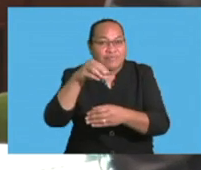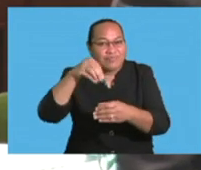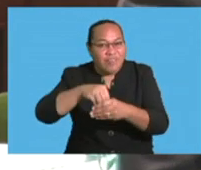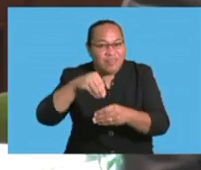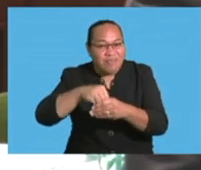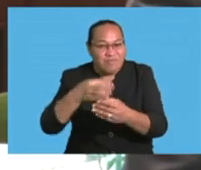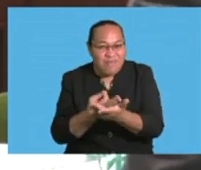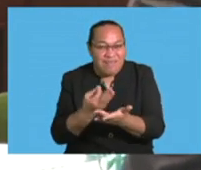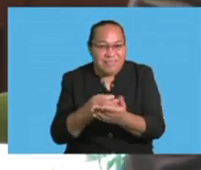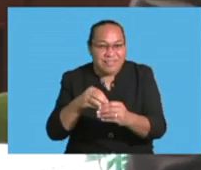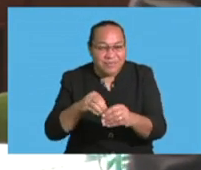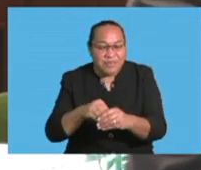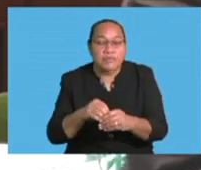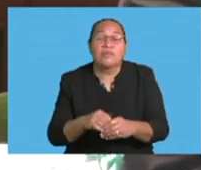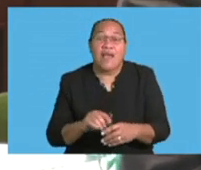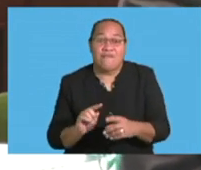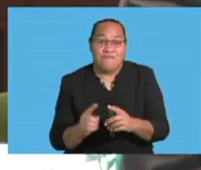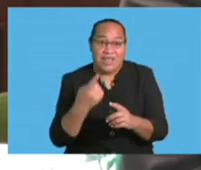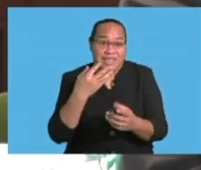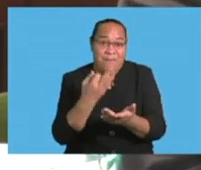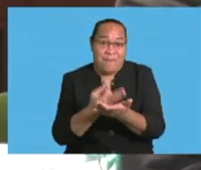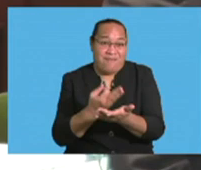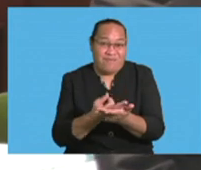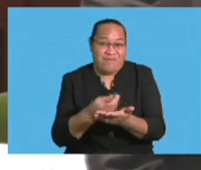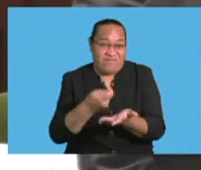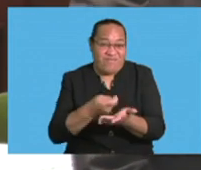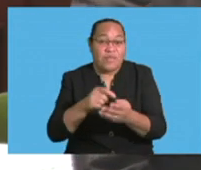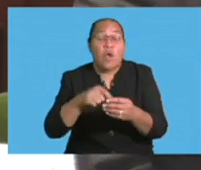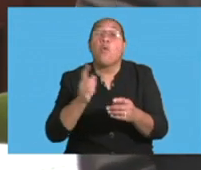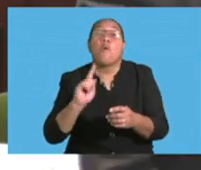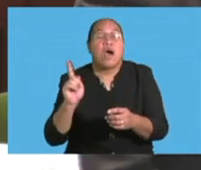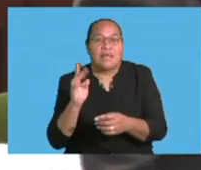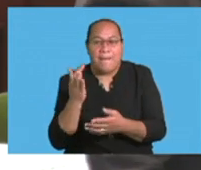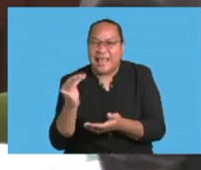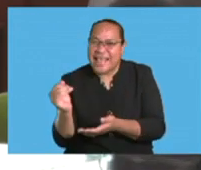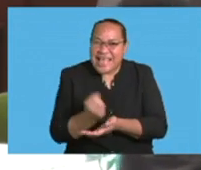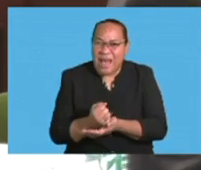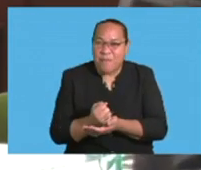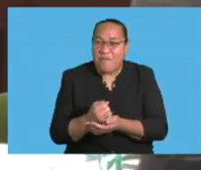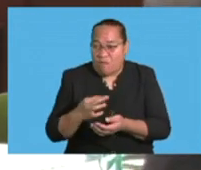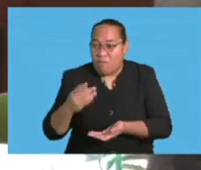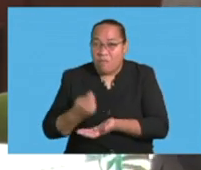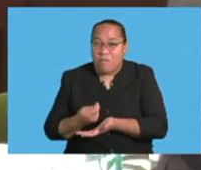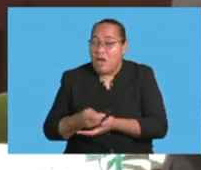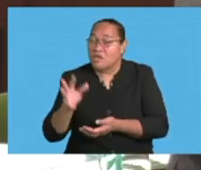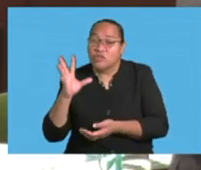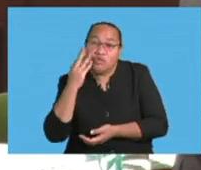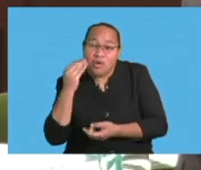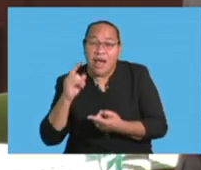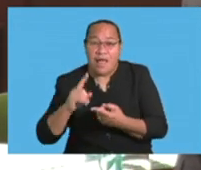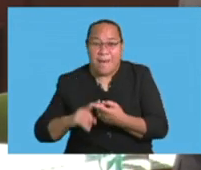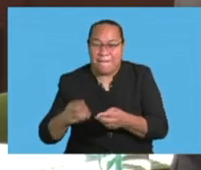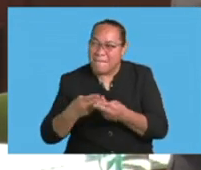and the SRDs. First on foreign reserves, this represents income we earn from exports of sugar, mineral, water,